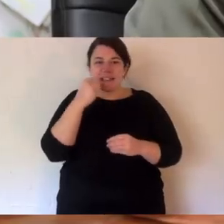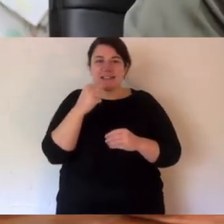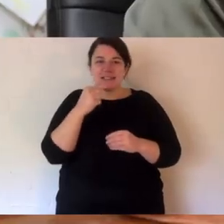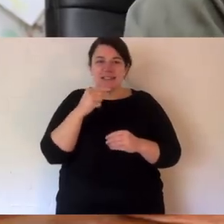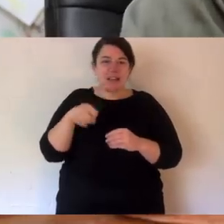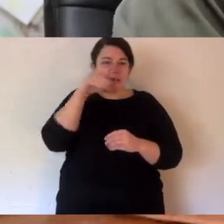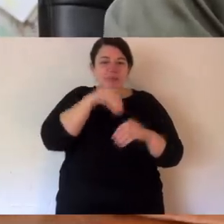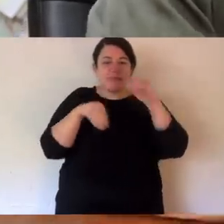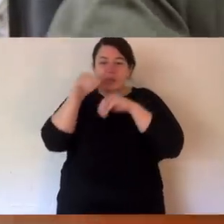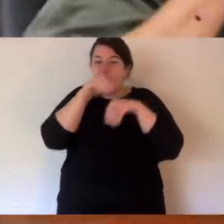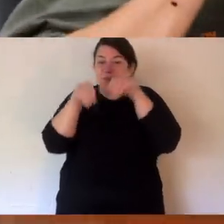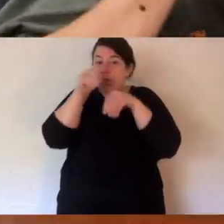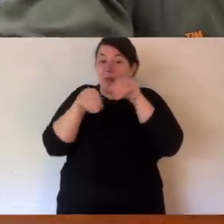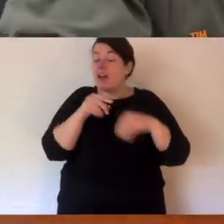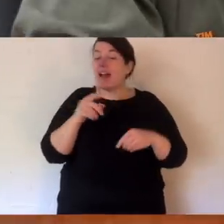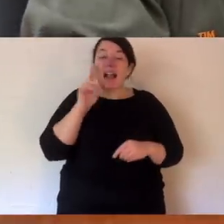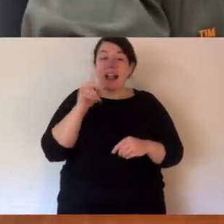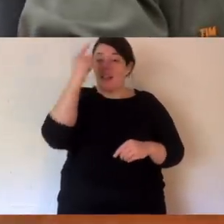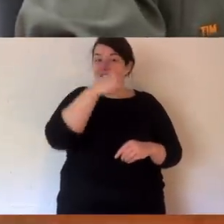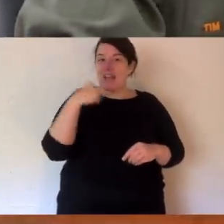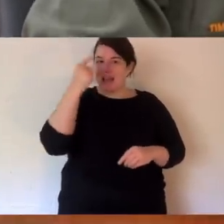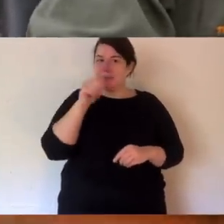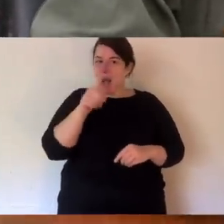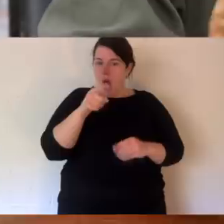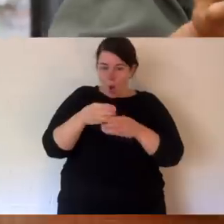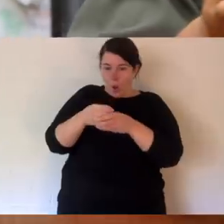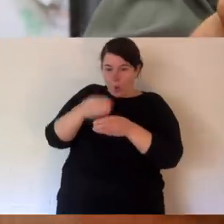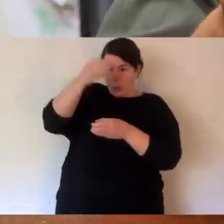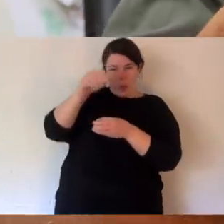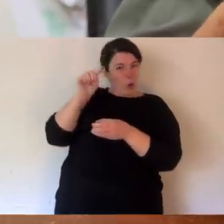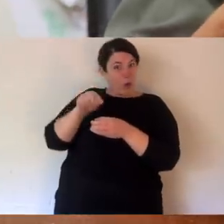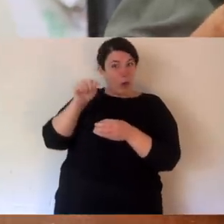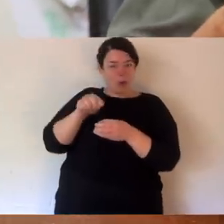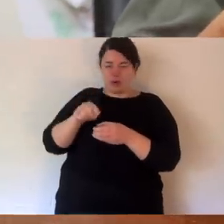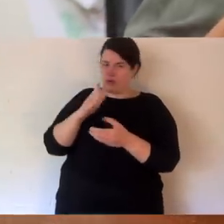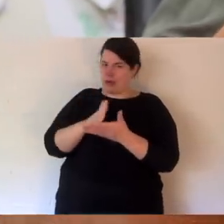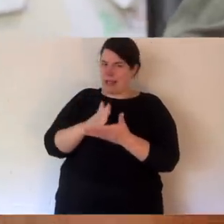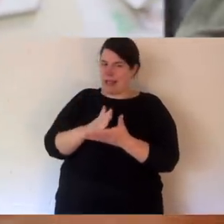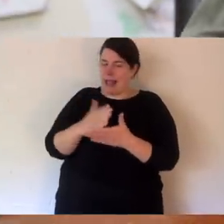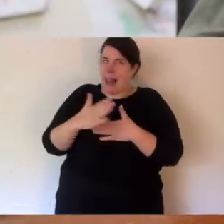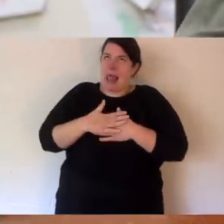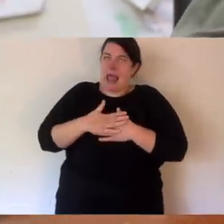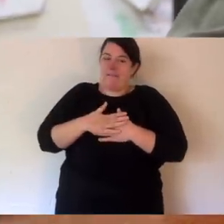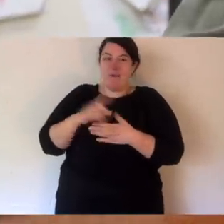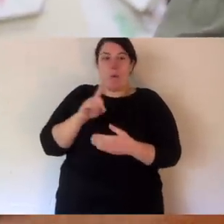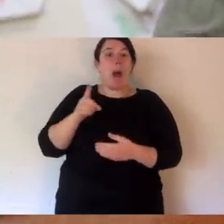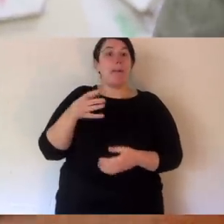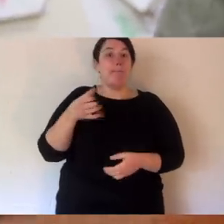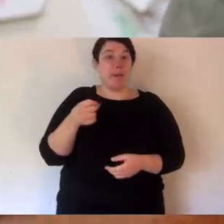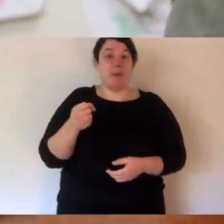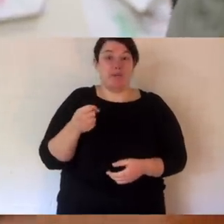So just like your pets, she'll groom. She's cleaning her face now. But this is what she really wants.